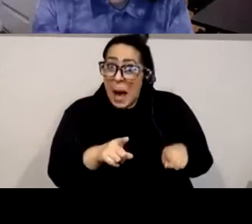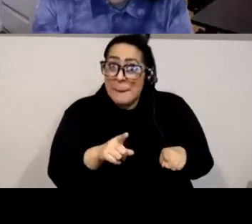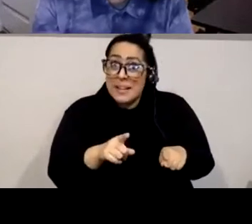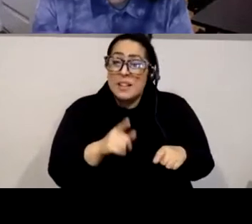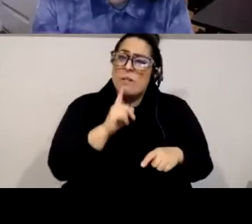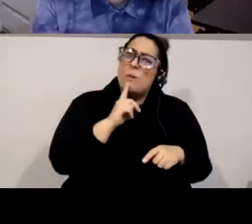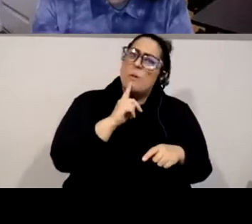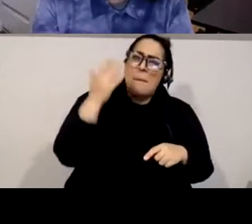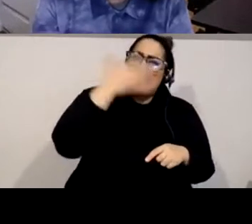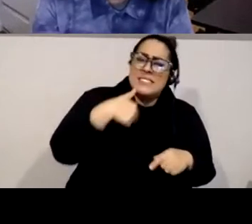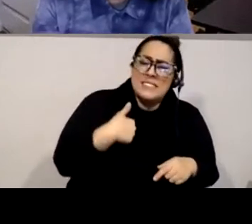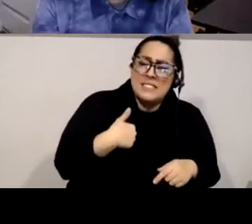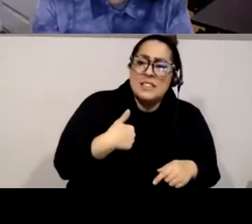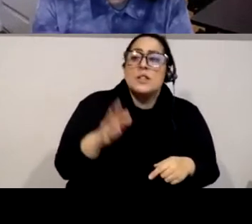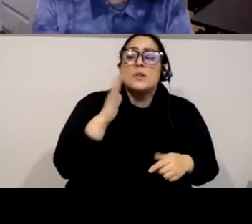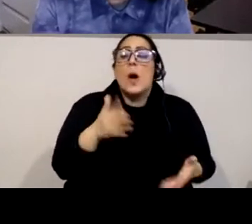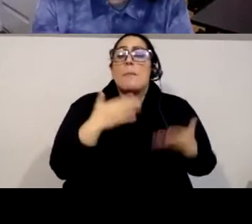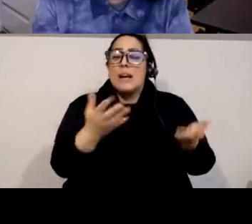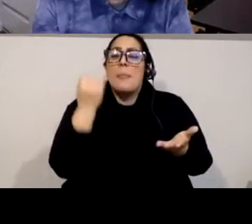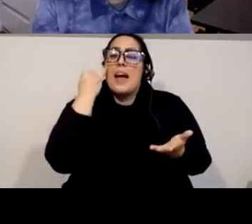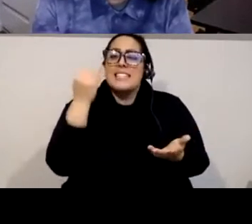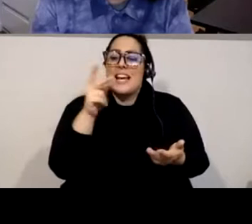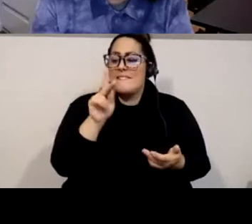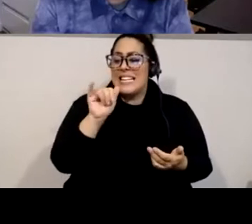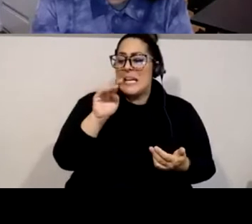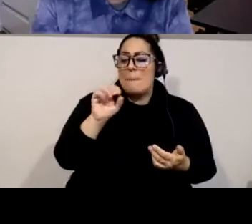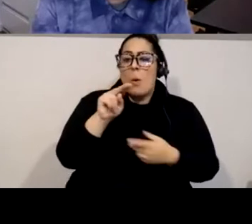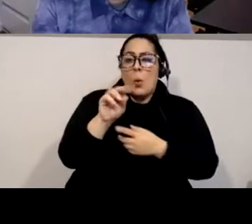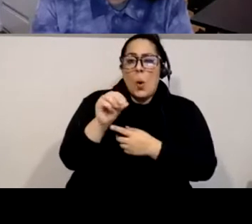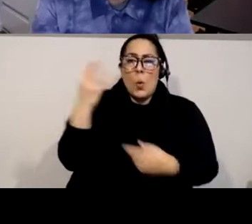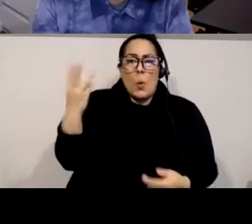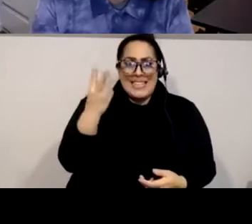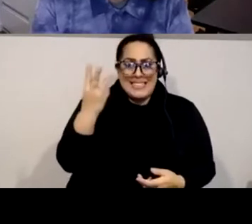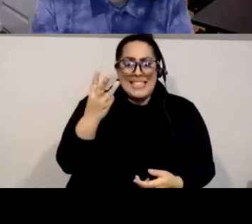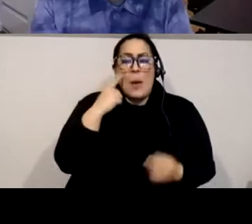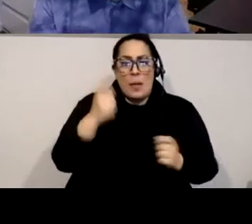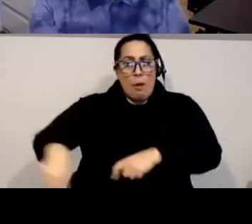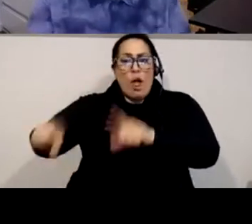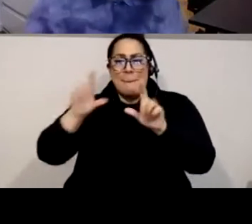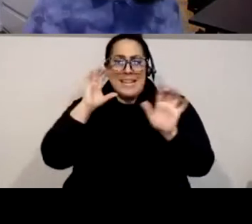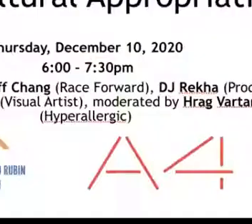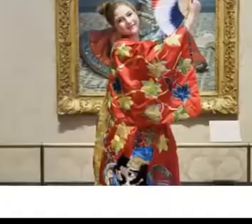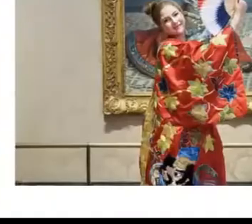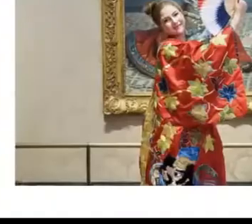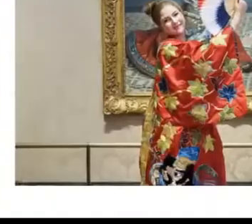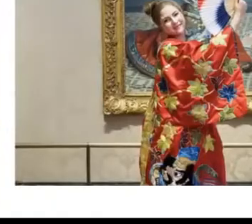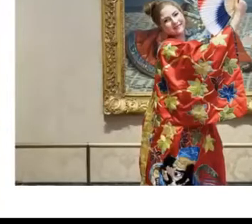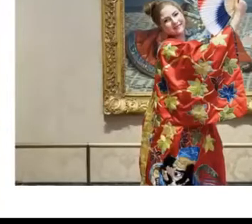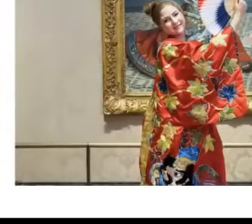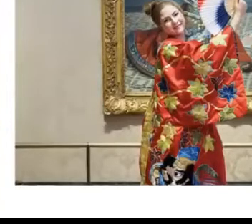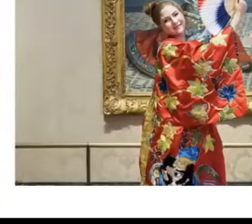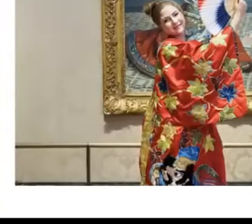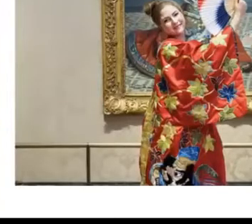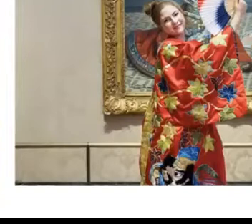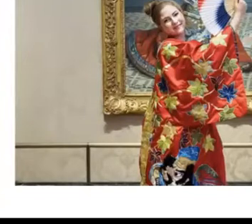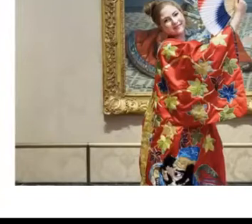image of Kimono Wednesdays could be placed on the screen so people can see them. So Kimono Wednesdays, for those of you who